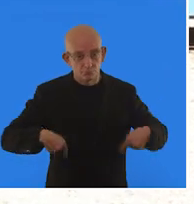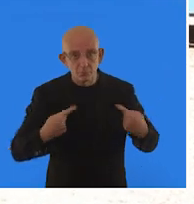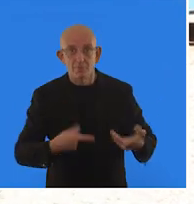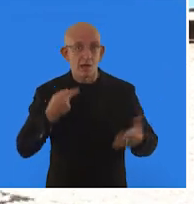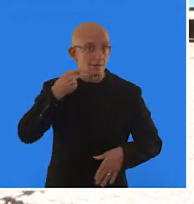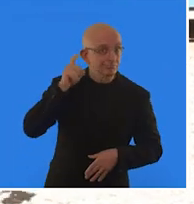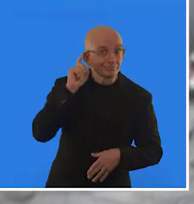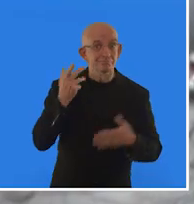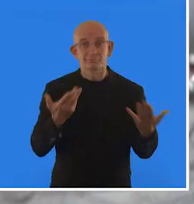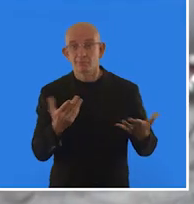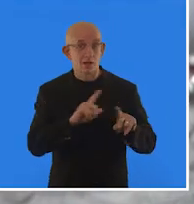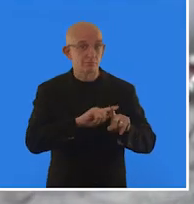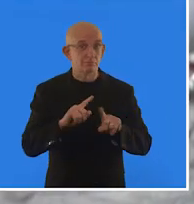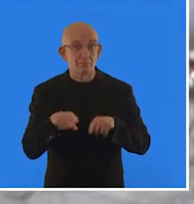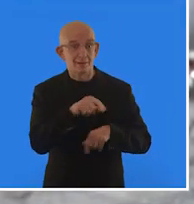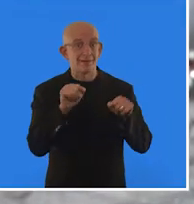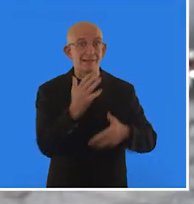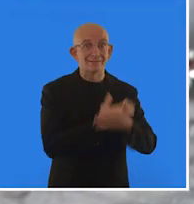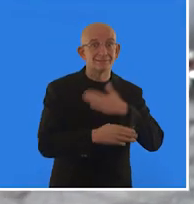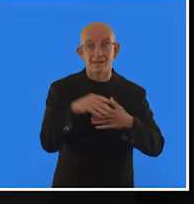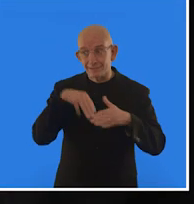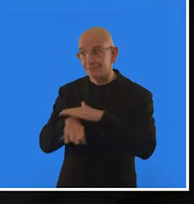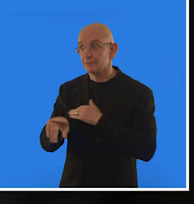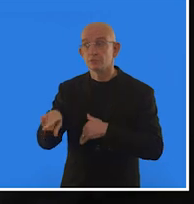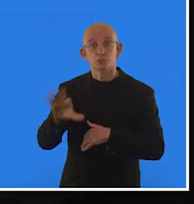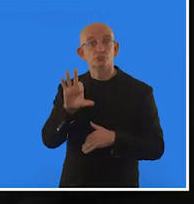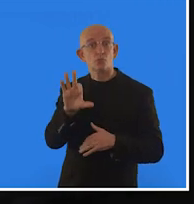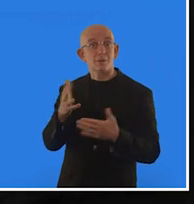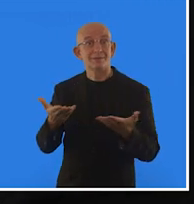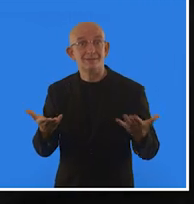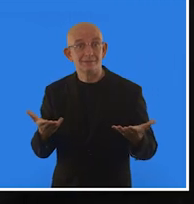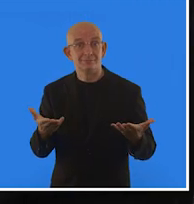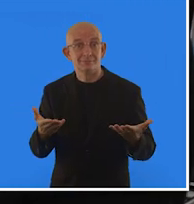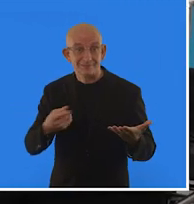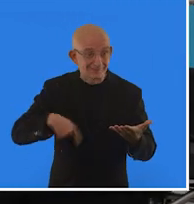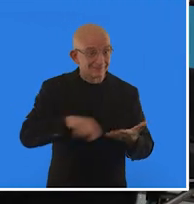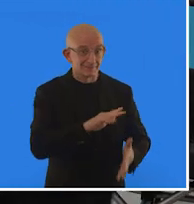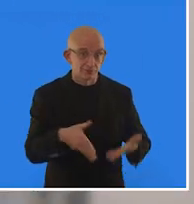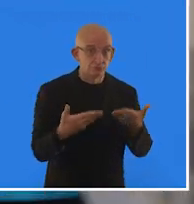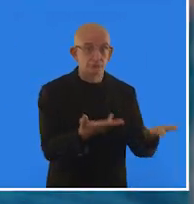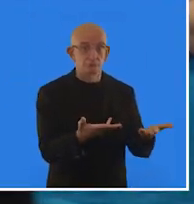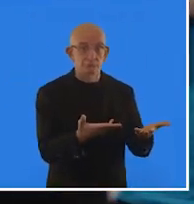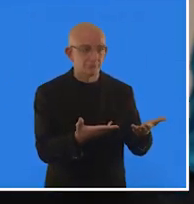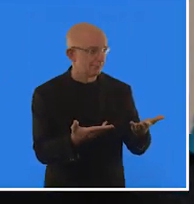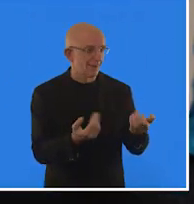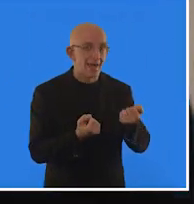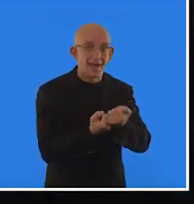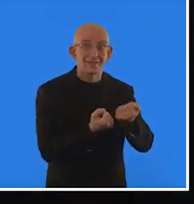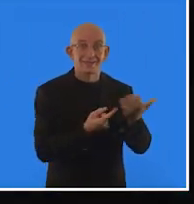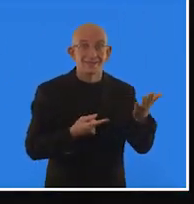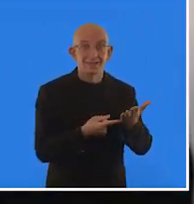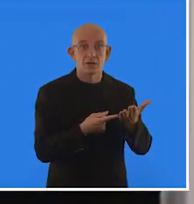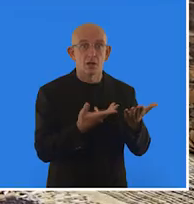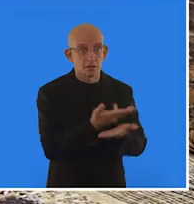types of wheelchairs, high-quality hearing aids and disability-friendly latrines. These supplies are examples of